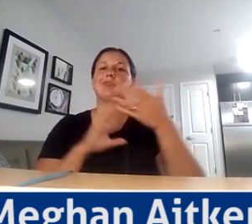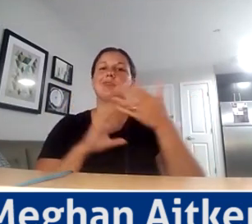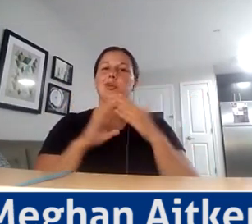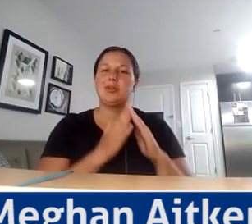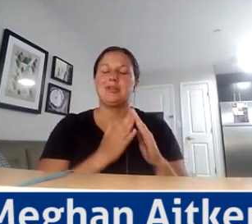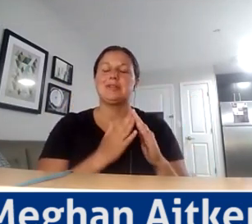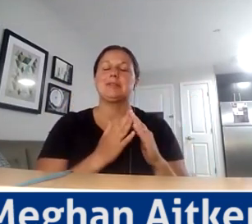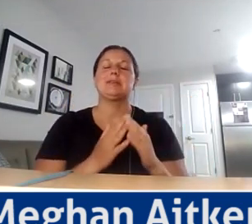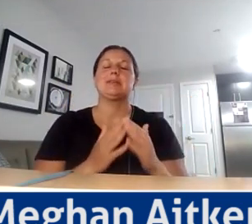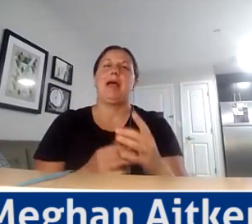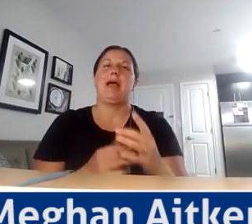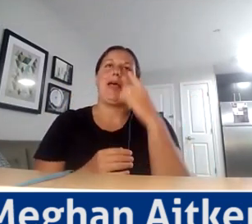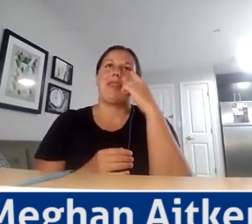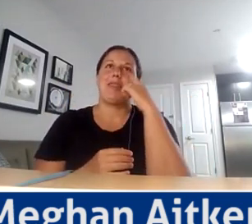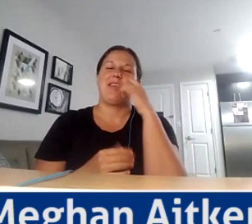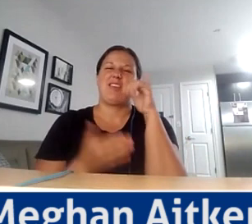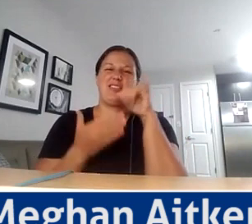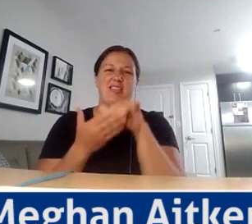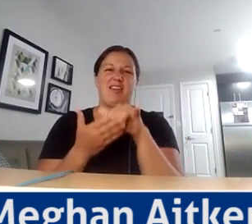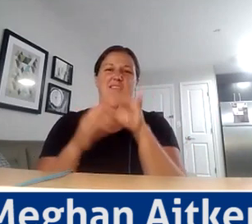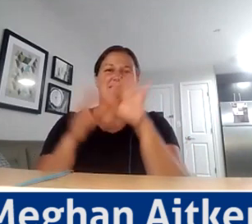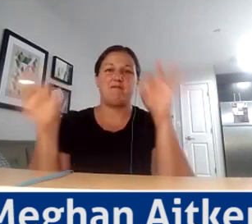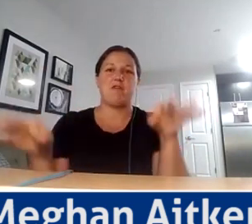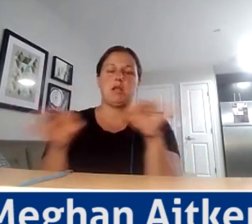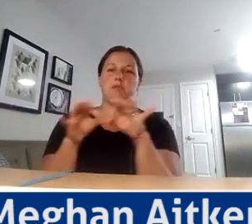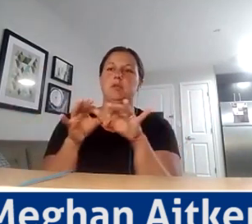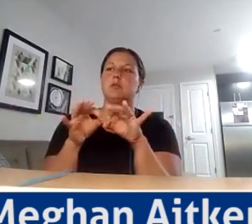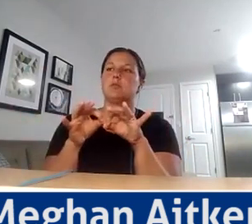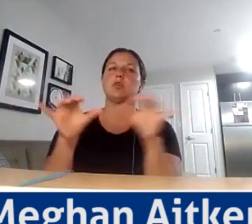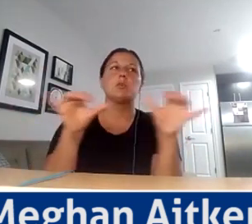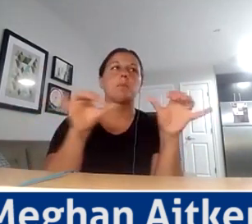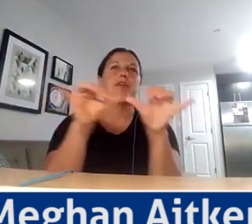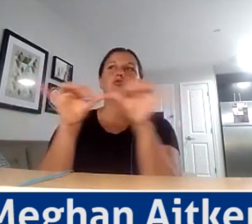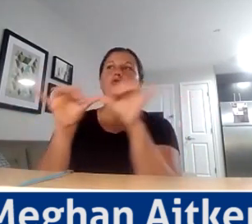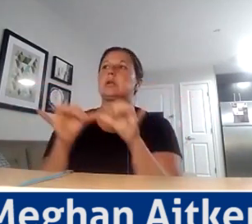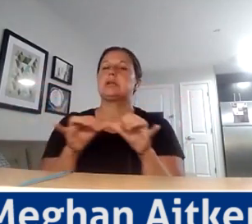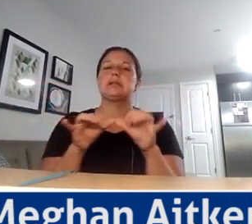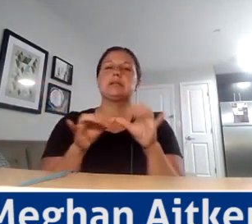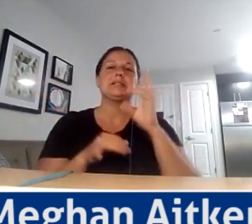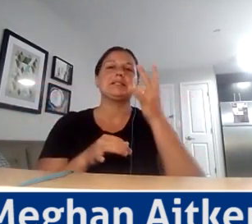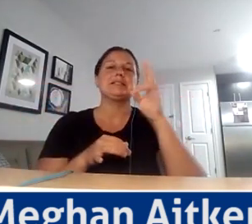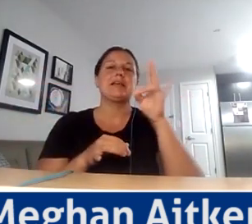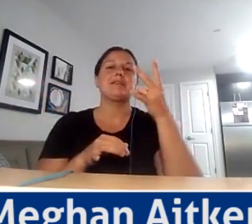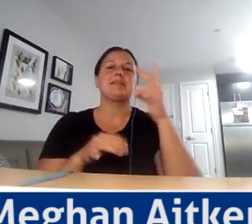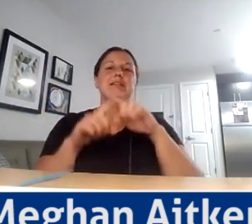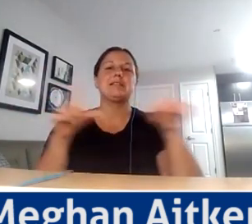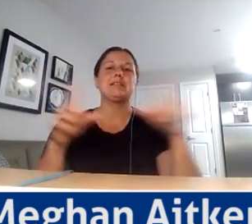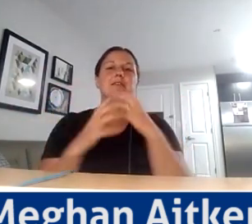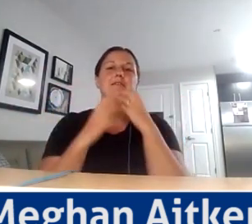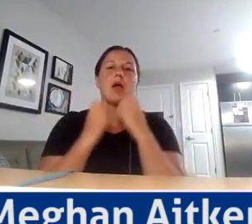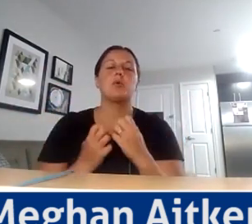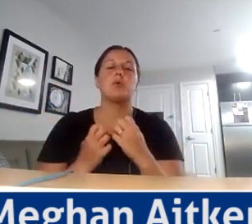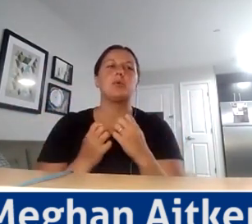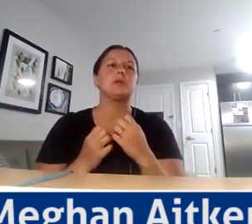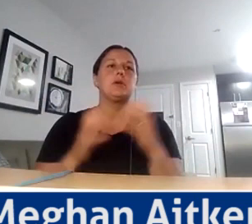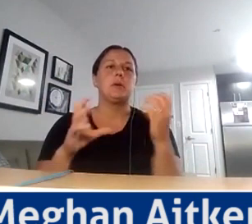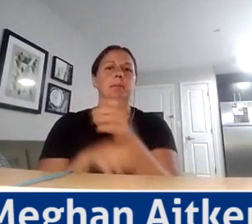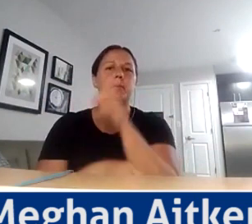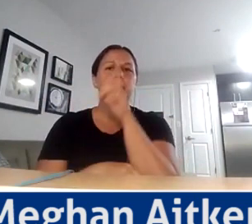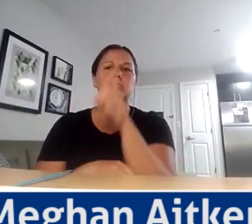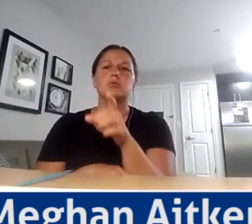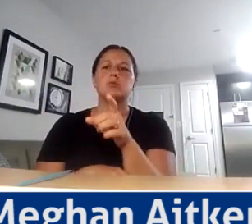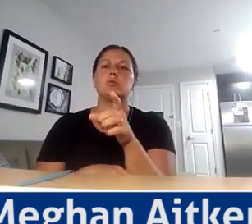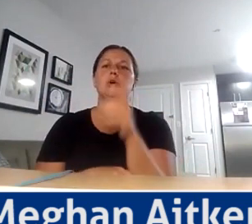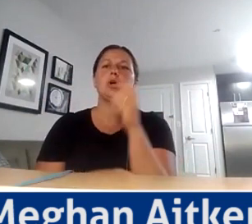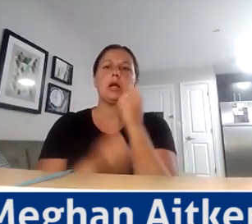a framework like this where you're measuring against, you know, 17 different values and, you know, making sure that, you know,